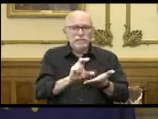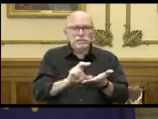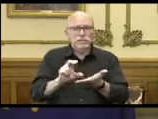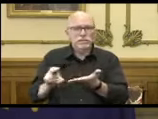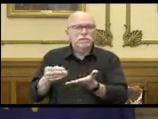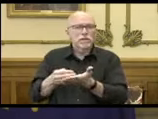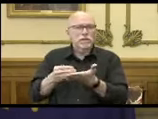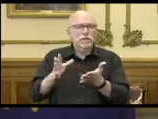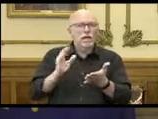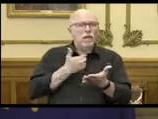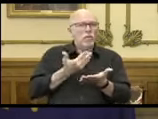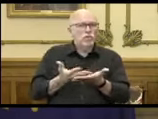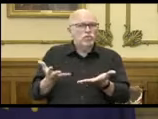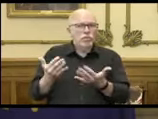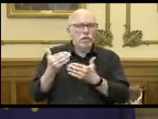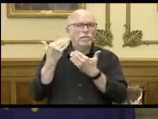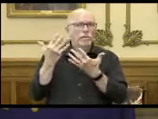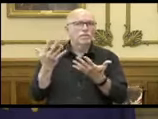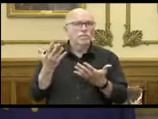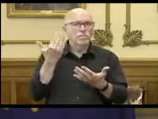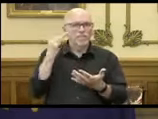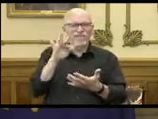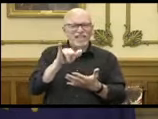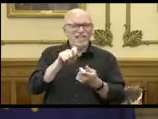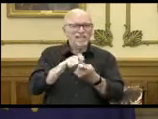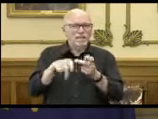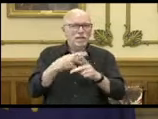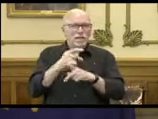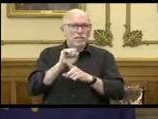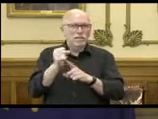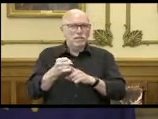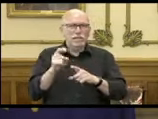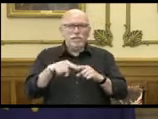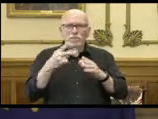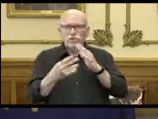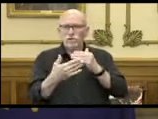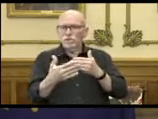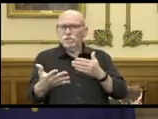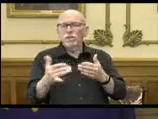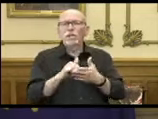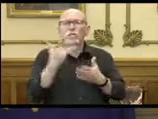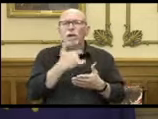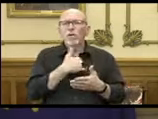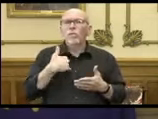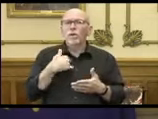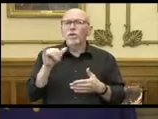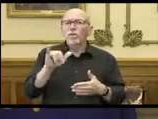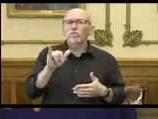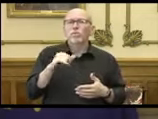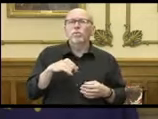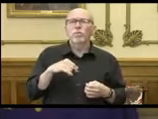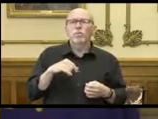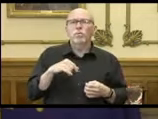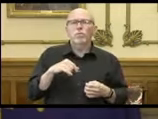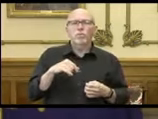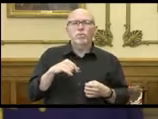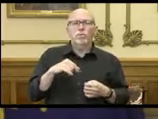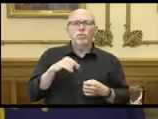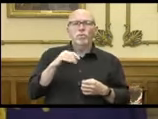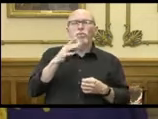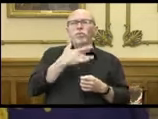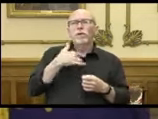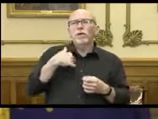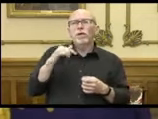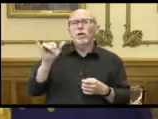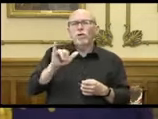in our resources, because of these exact kind of scenarios. This is exactly why we've also indirectly, but why